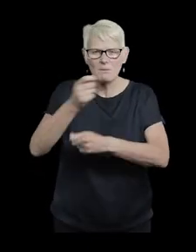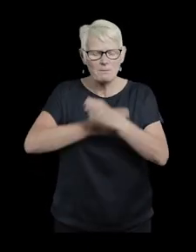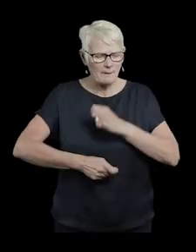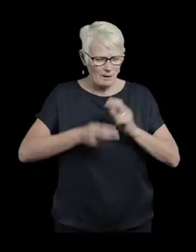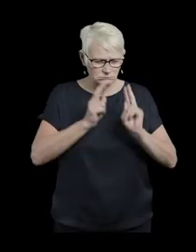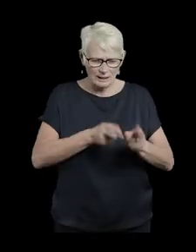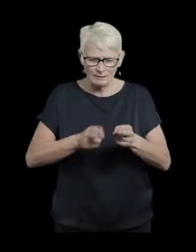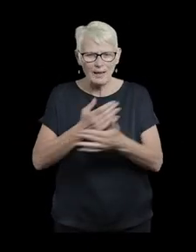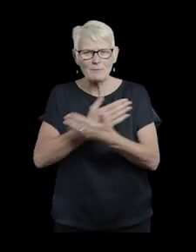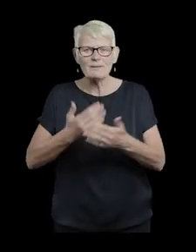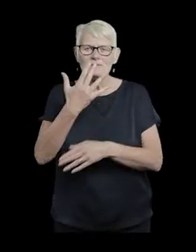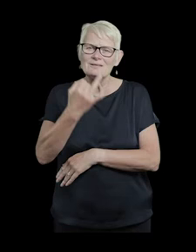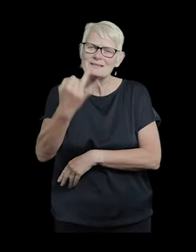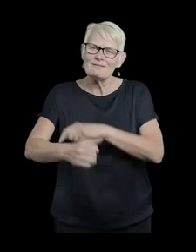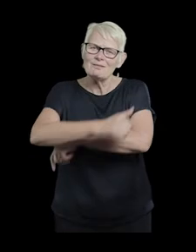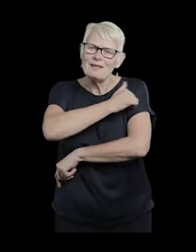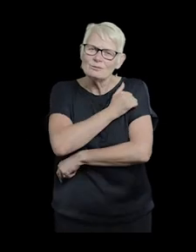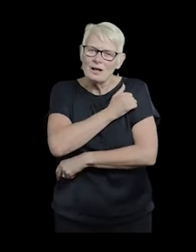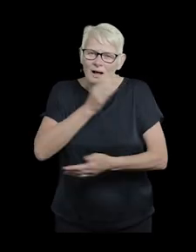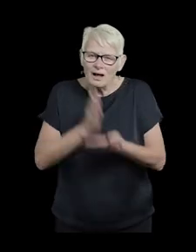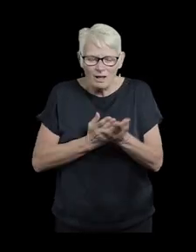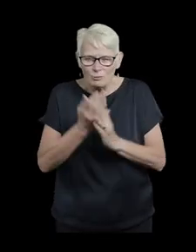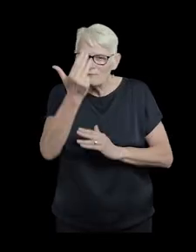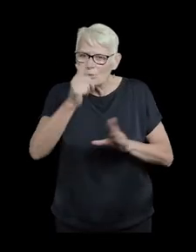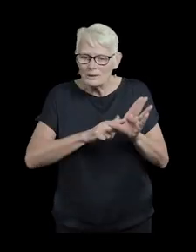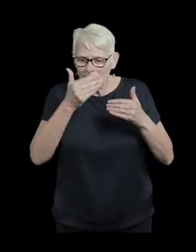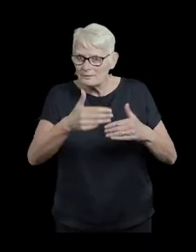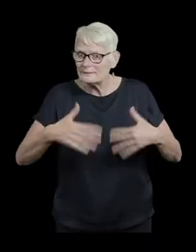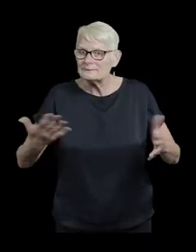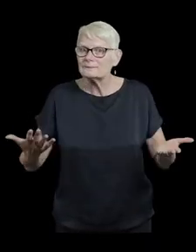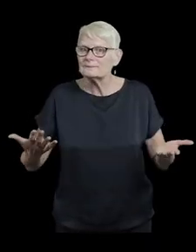57,000 deaths in just four years.